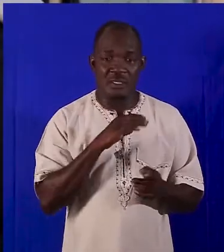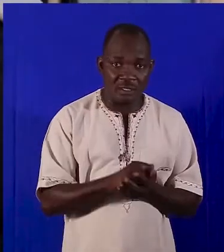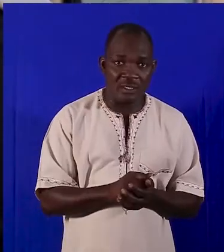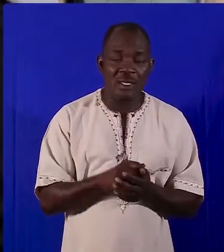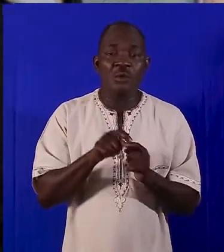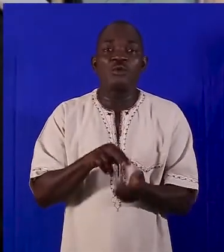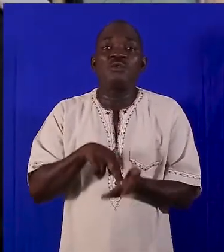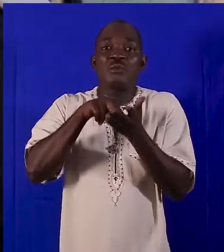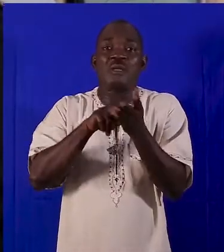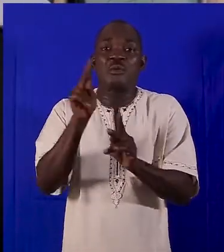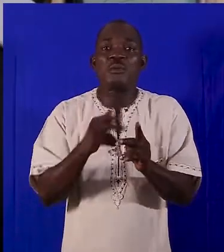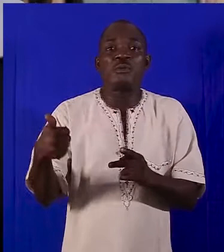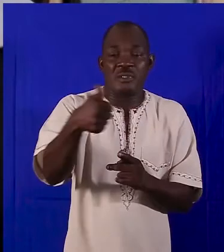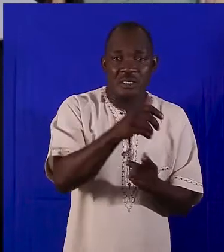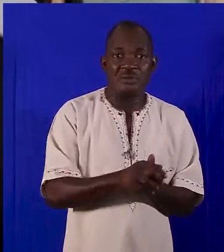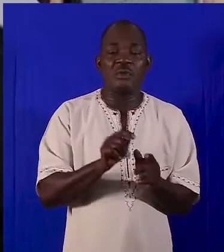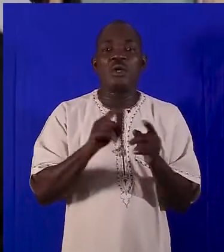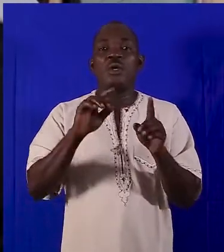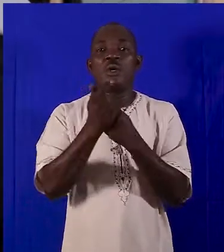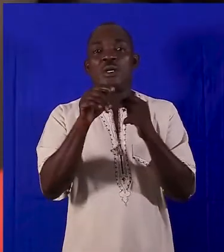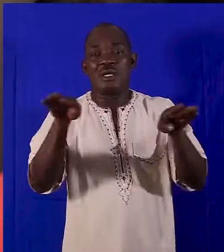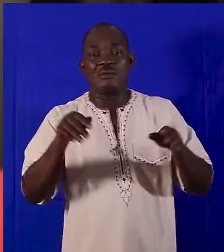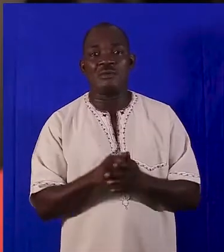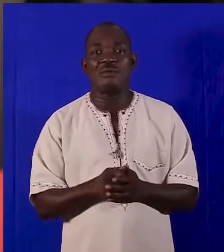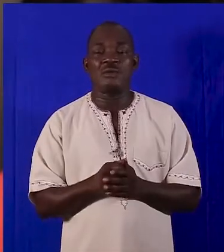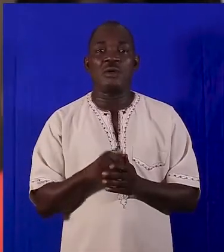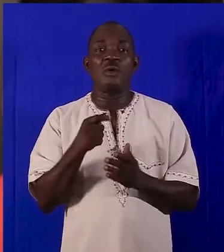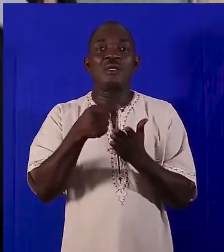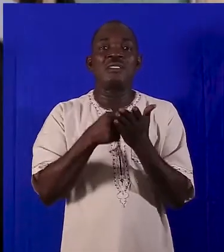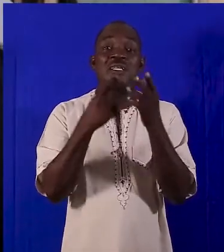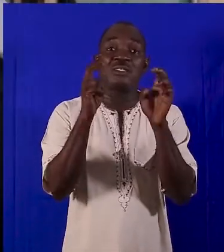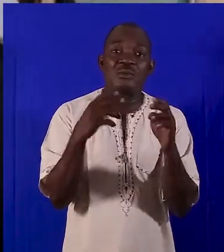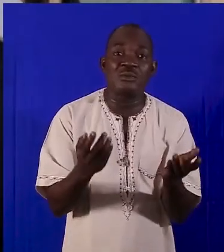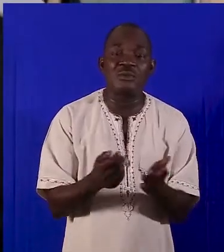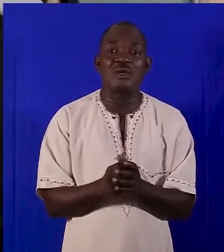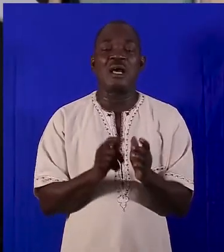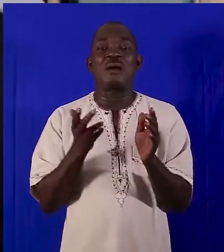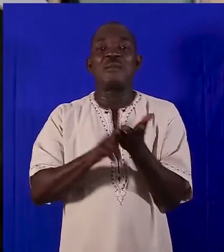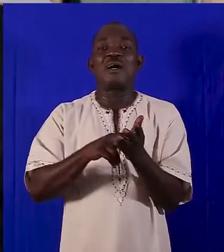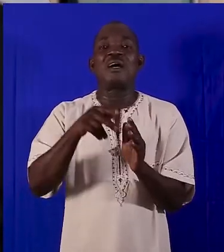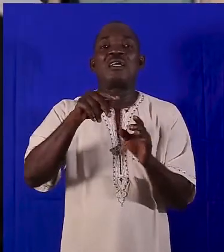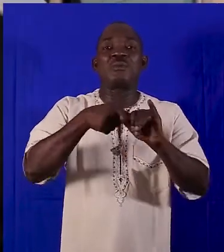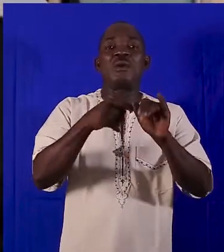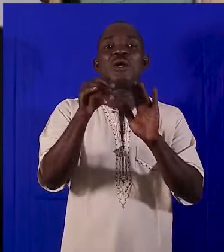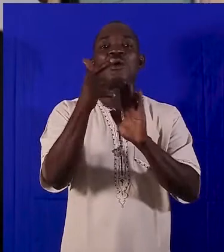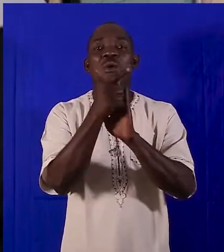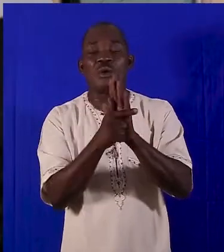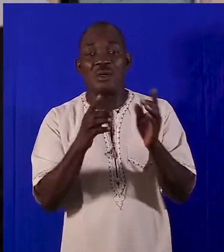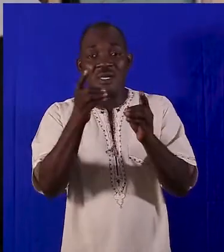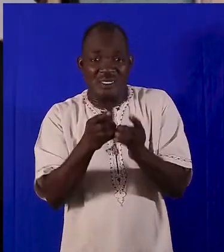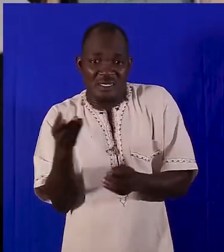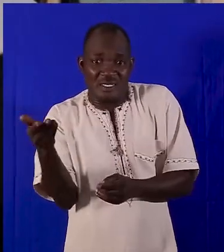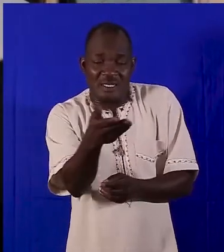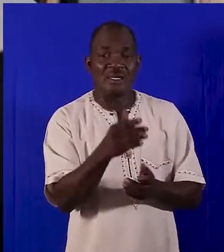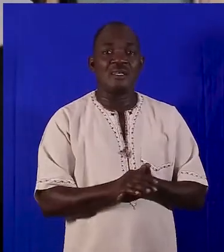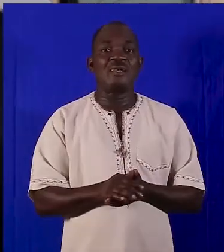committee members to represent citizenry at the local level. They discuss issues, pass and implement bylaws at